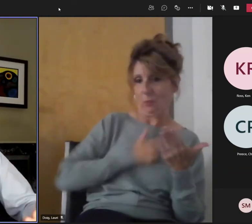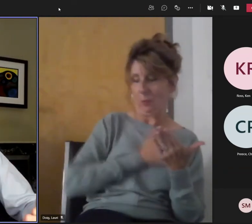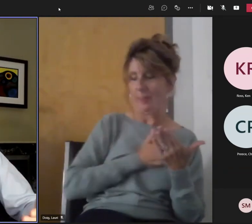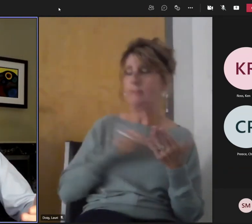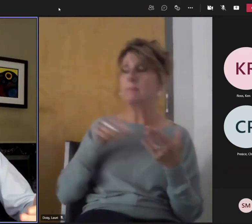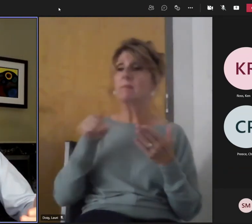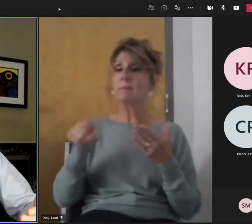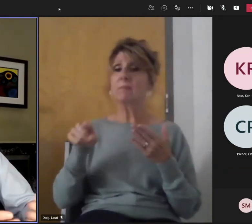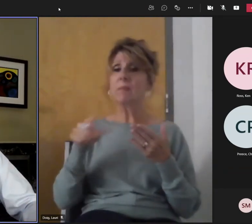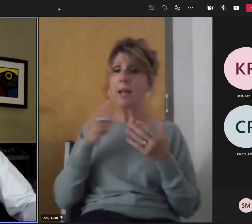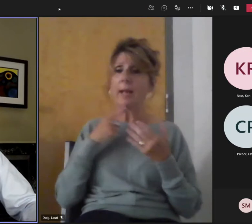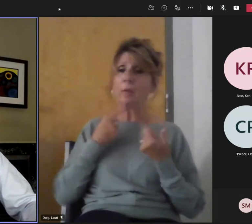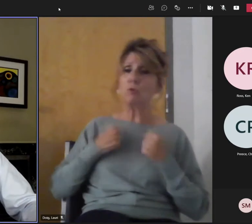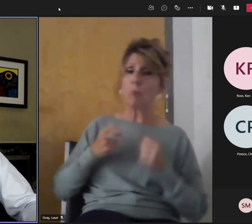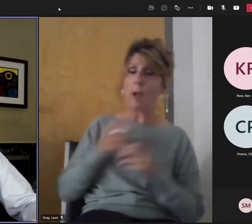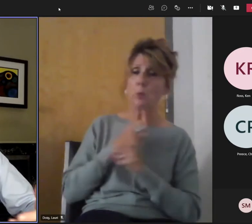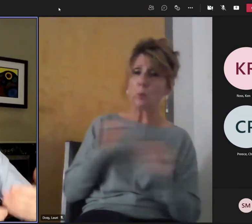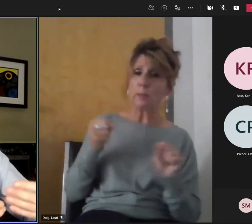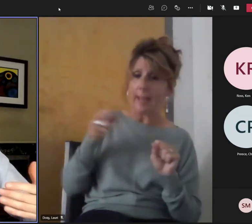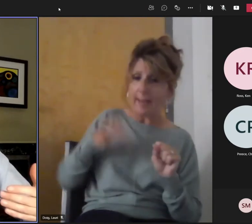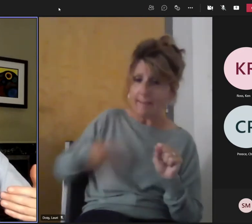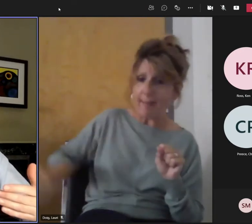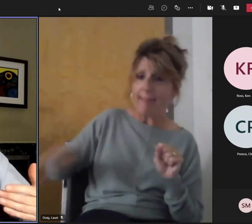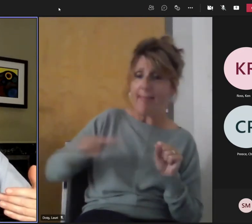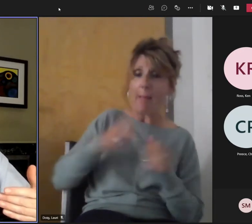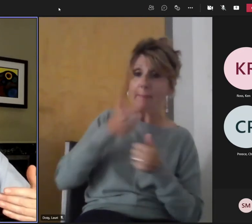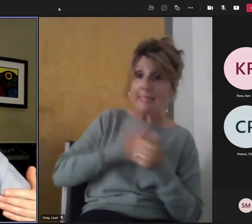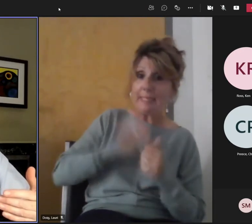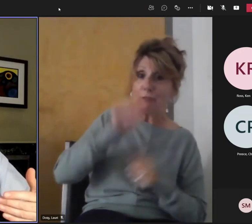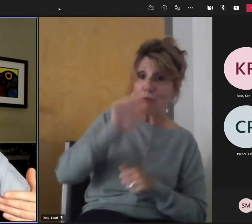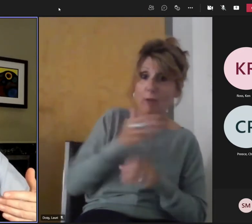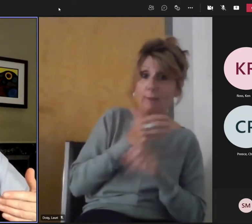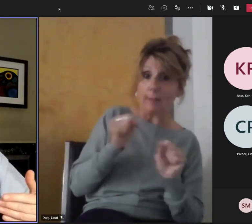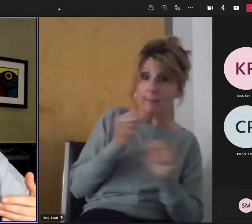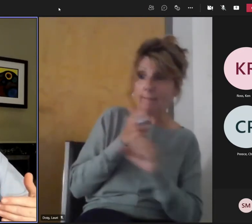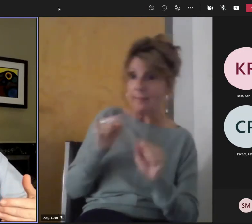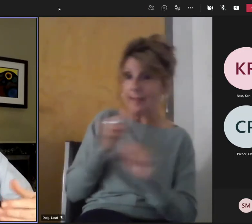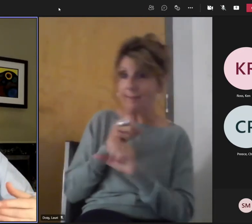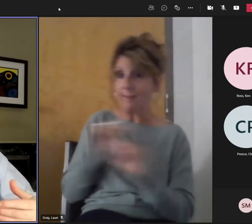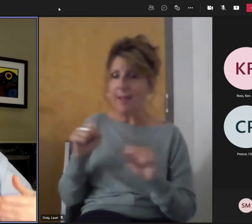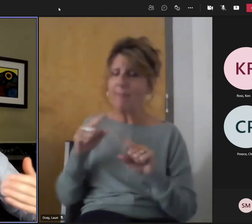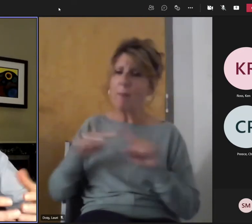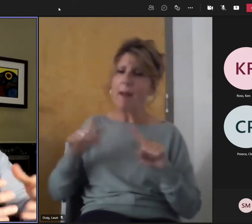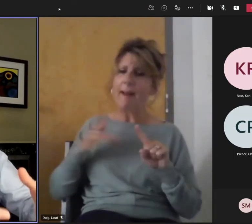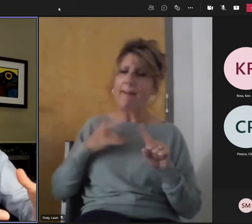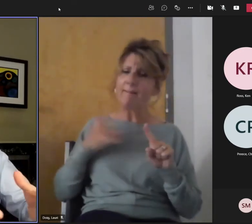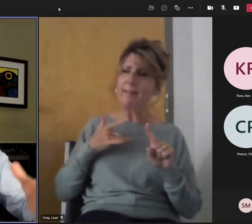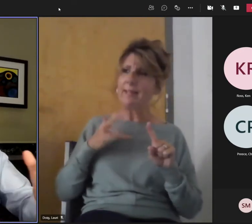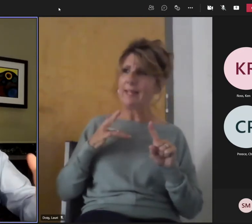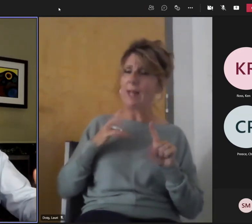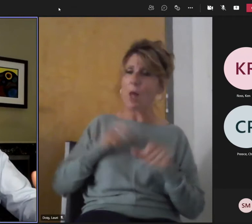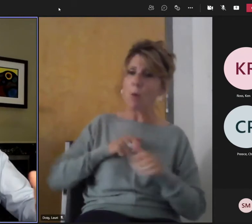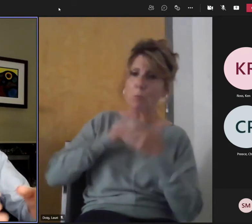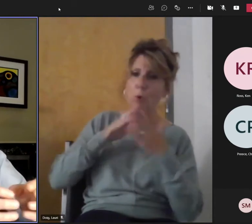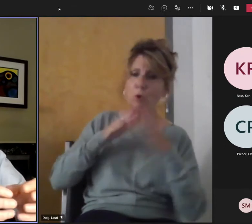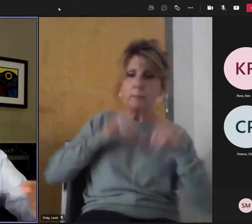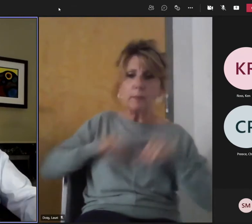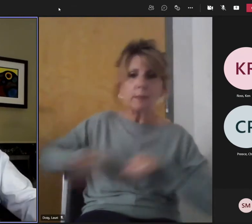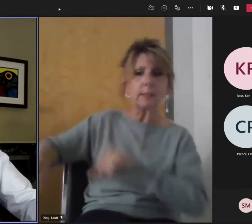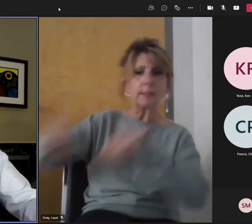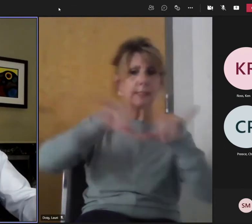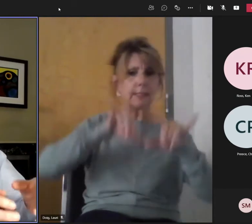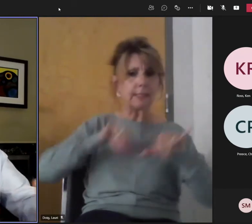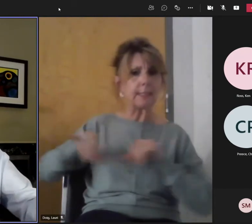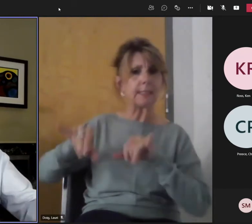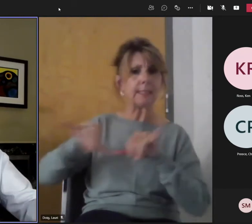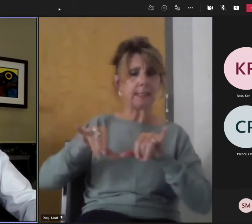but you have to have the system working on it so that there's a chance of it to actually having a critical mass and making a big difference because